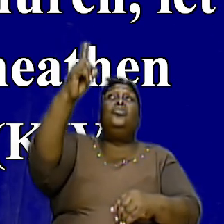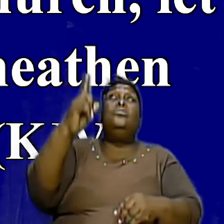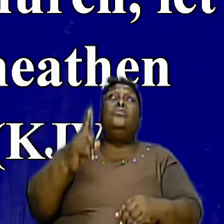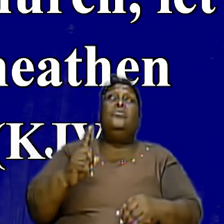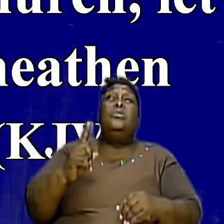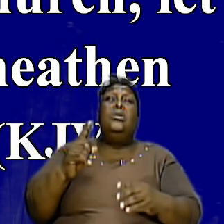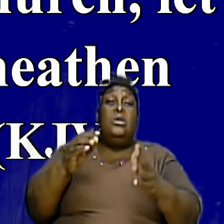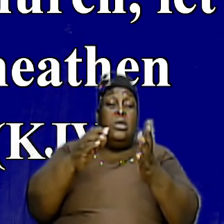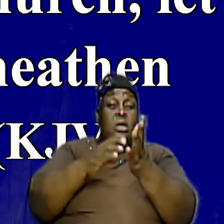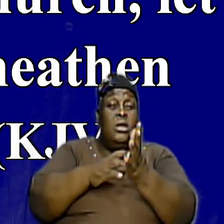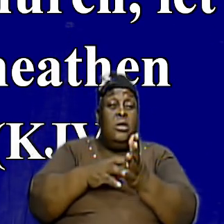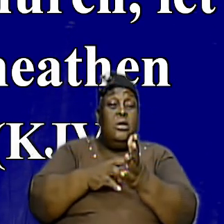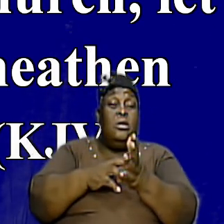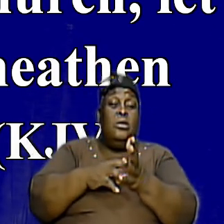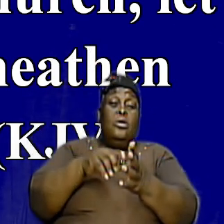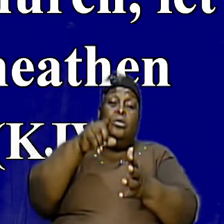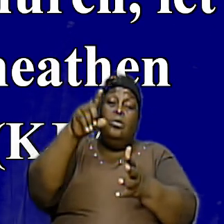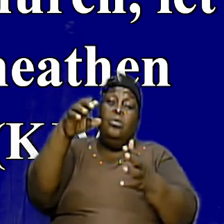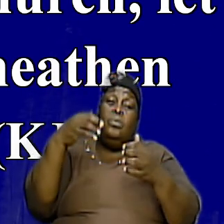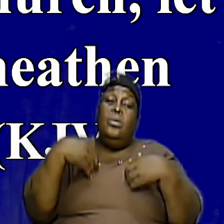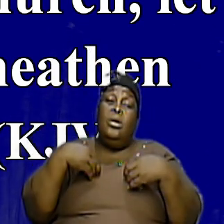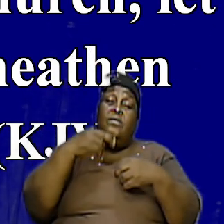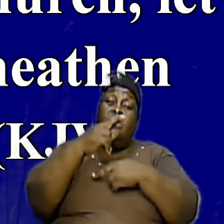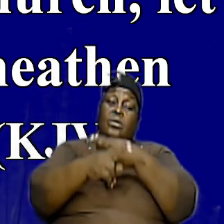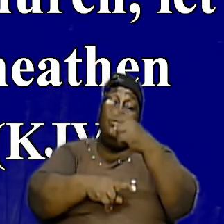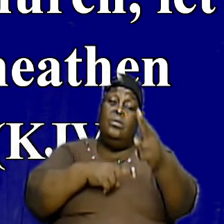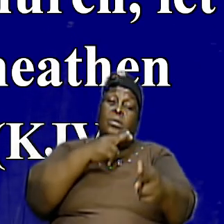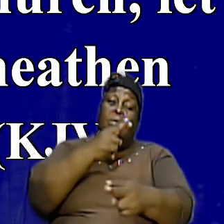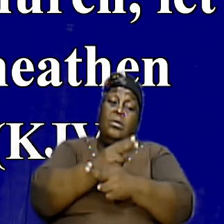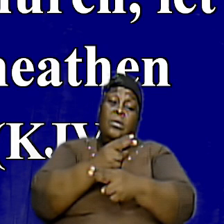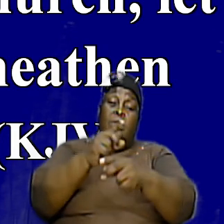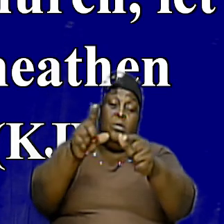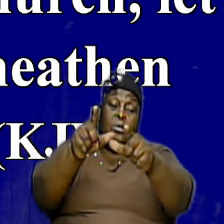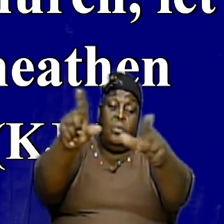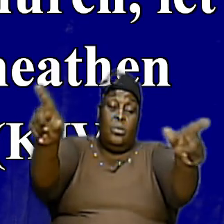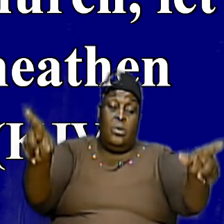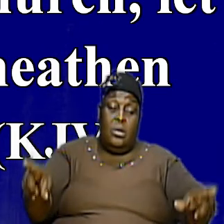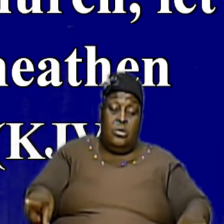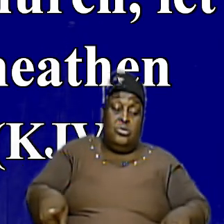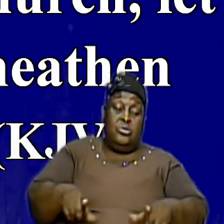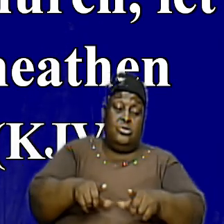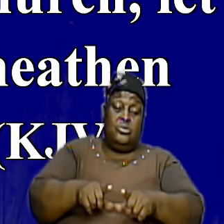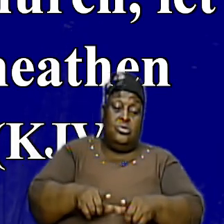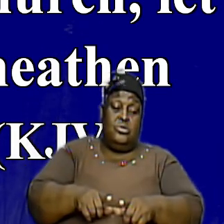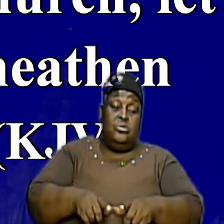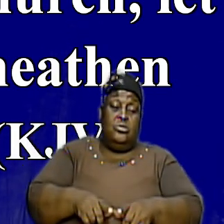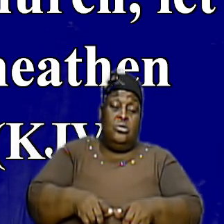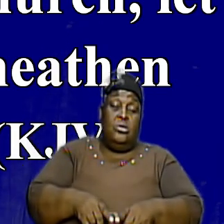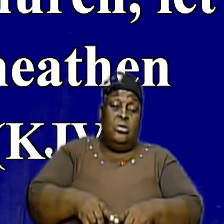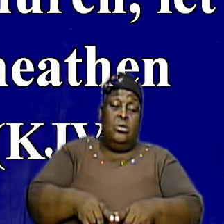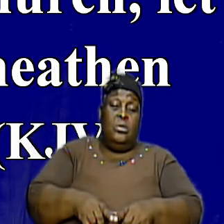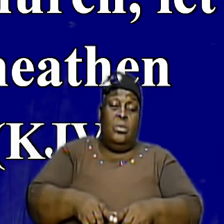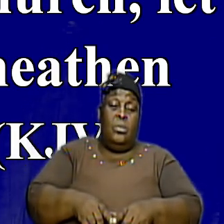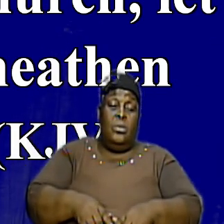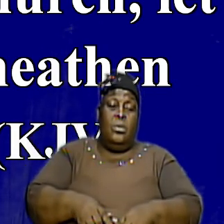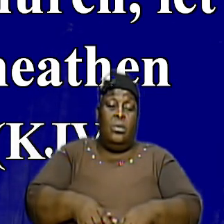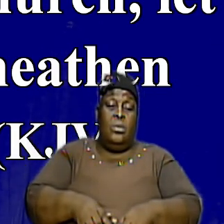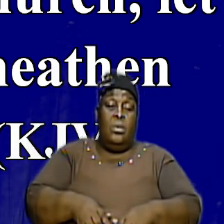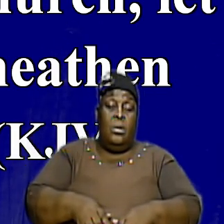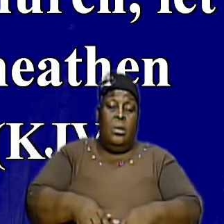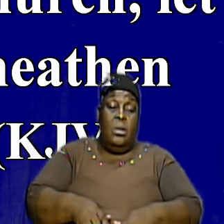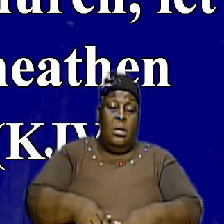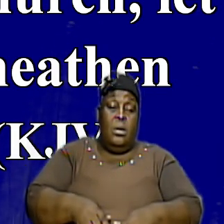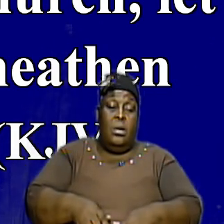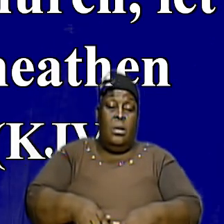So You Have The Universal Church And You Have The Local Church And I Want To Make This Point That We Must Take